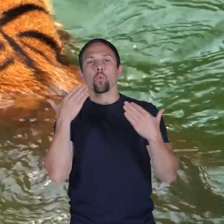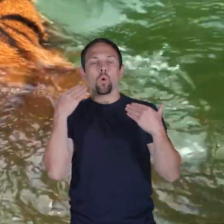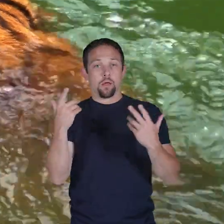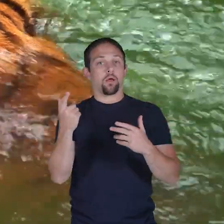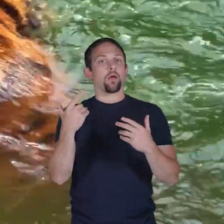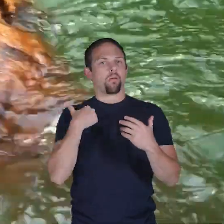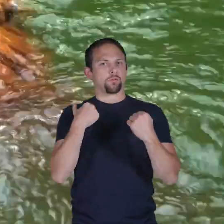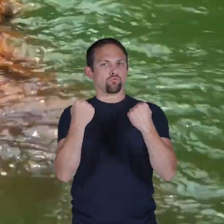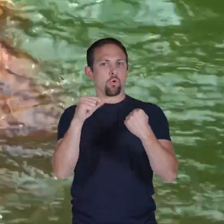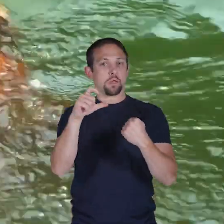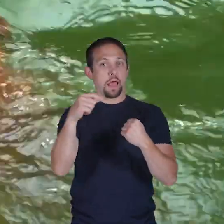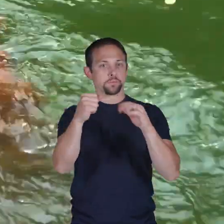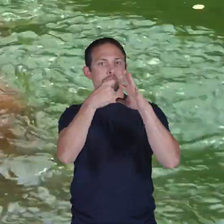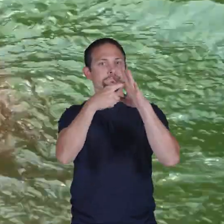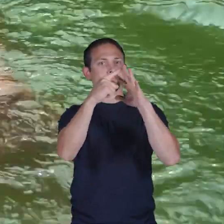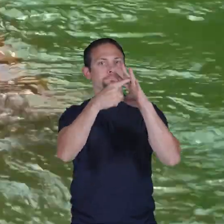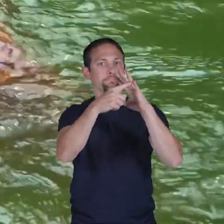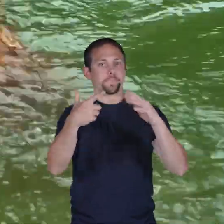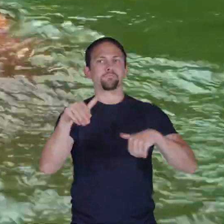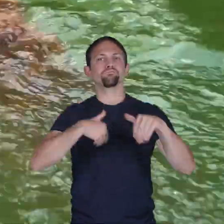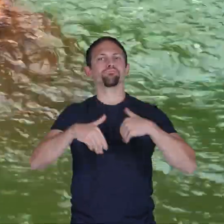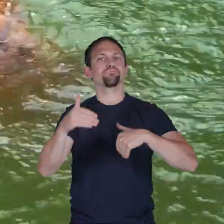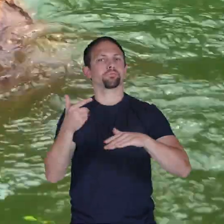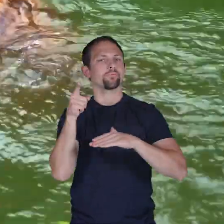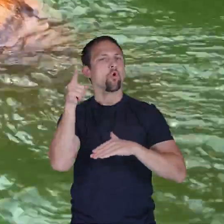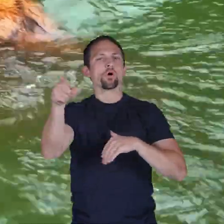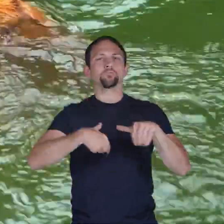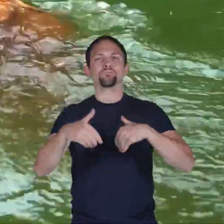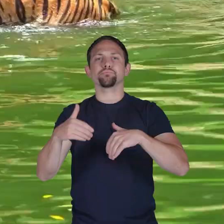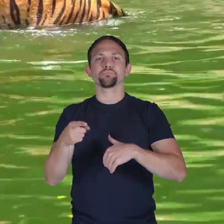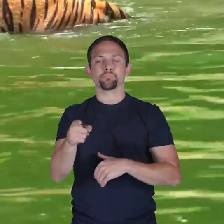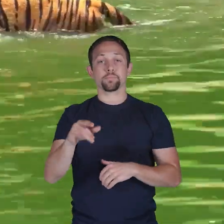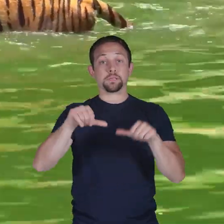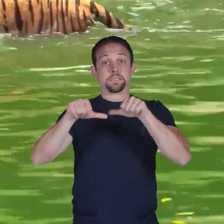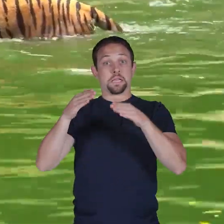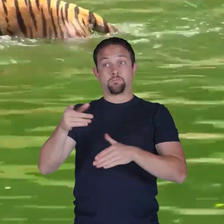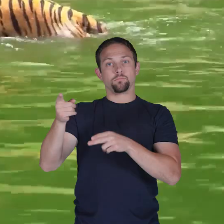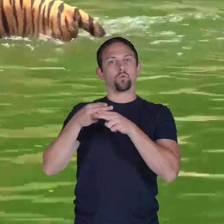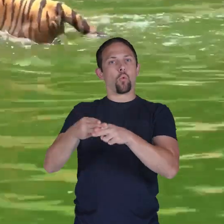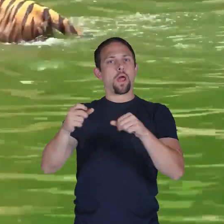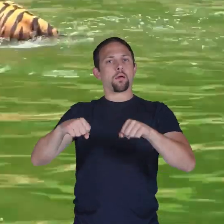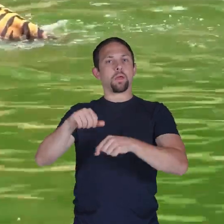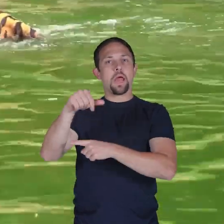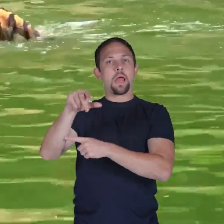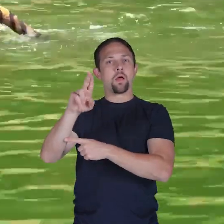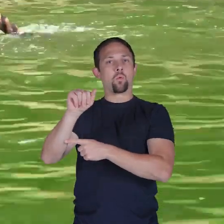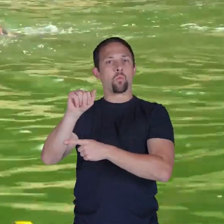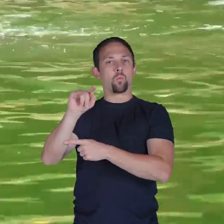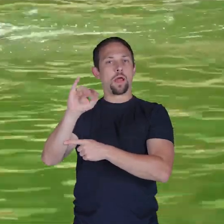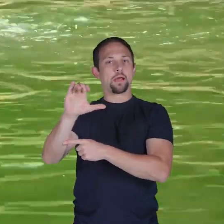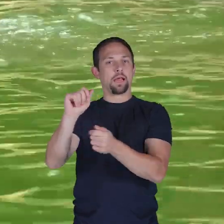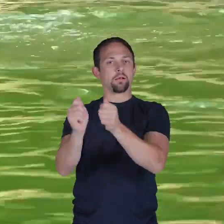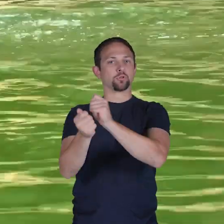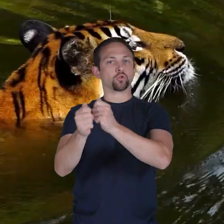They use their strong legs and webbed paws to swim long distances. Scientists call this ability aquatic